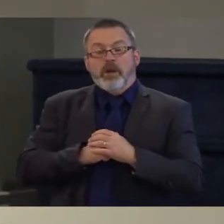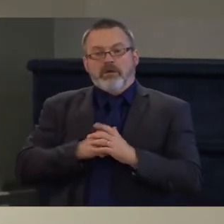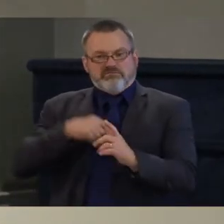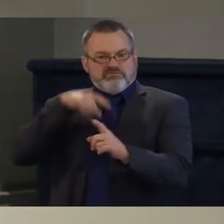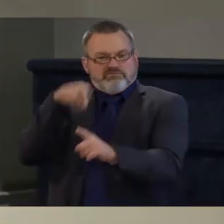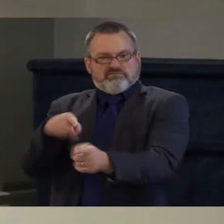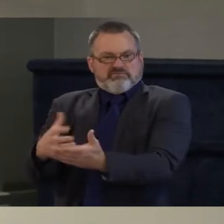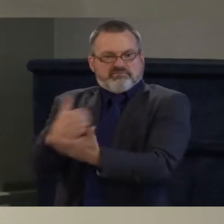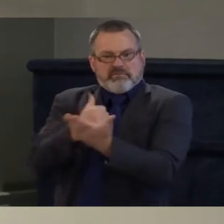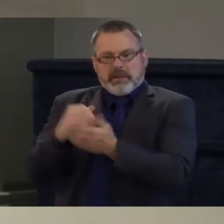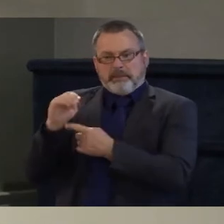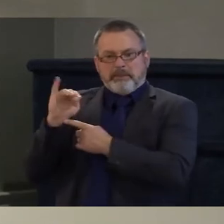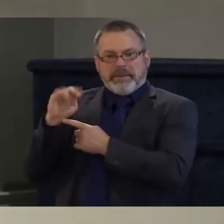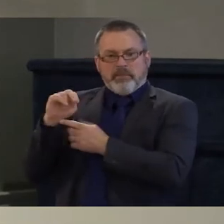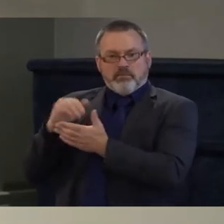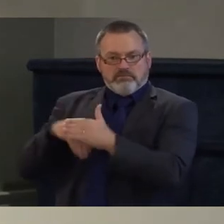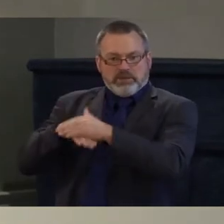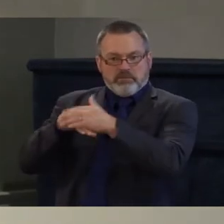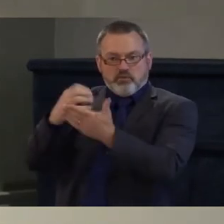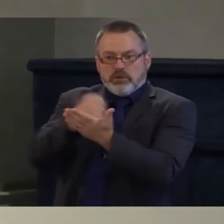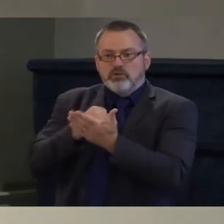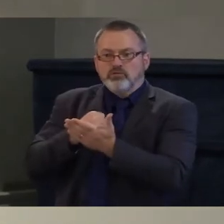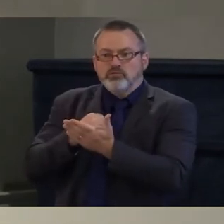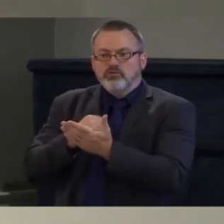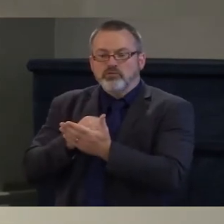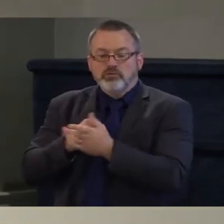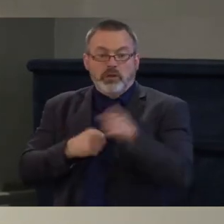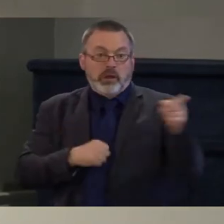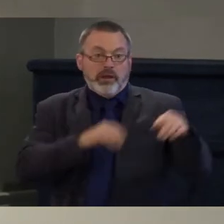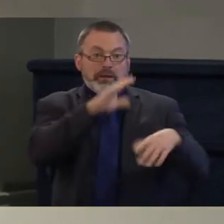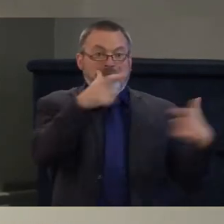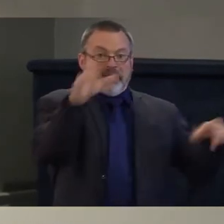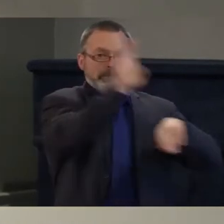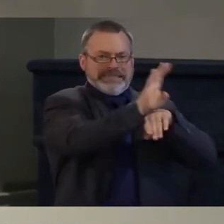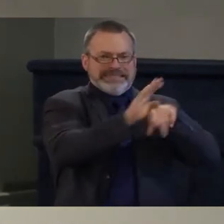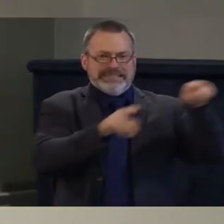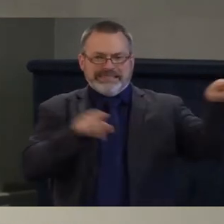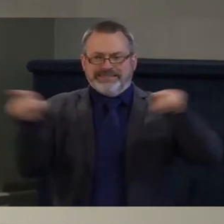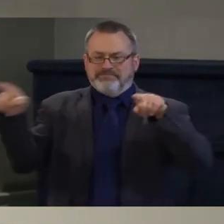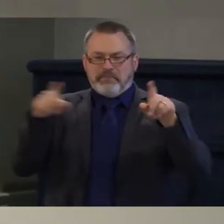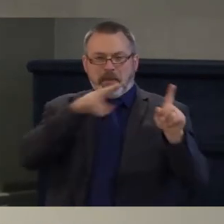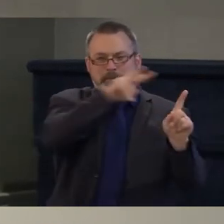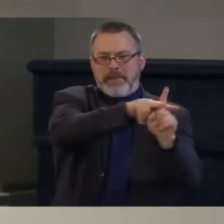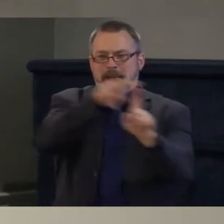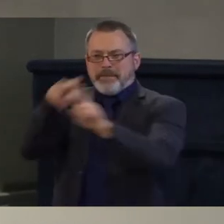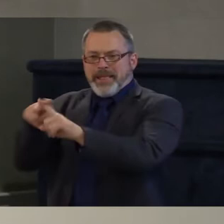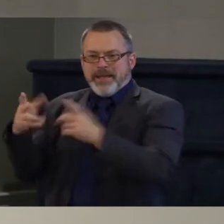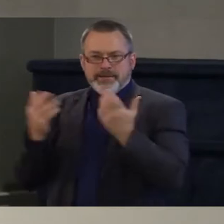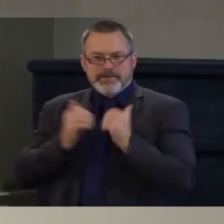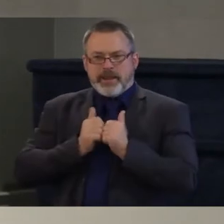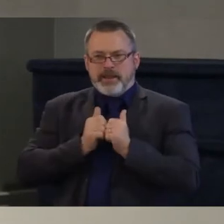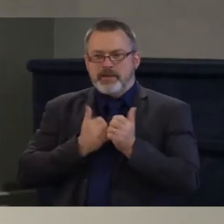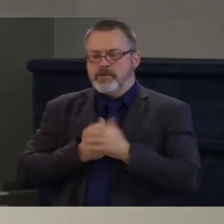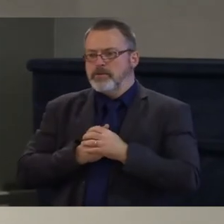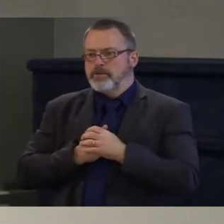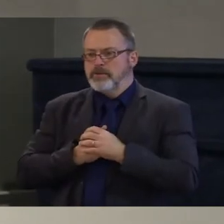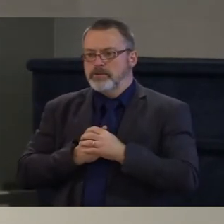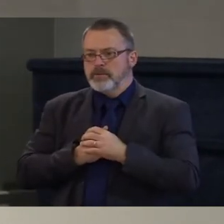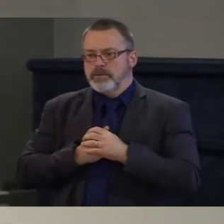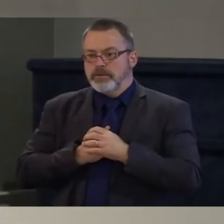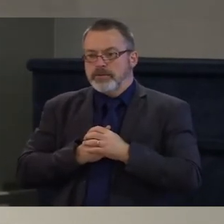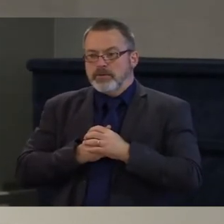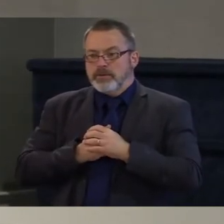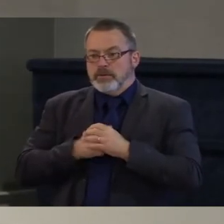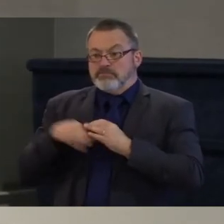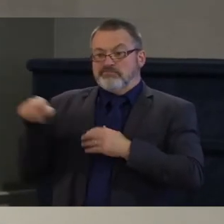big businesses. For instance, minimum wage, I would say we probably should have something like $12.55 an hour, which is what